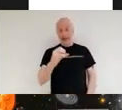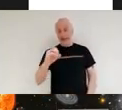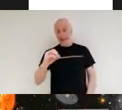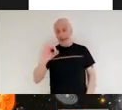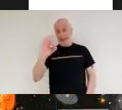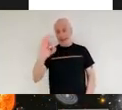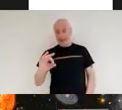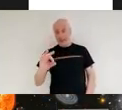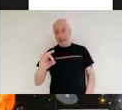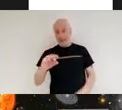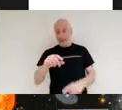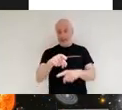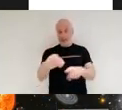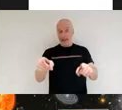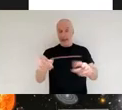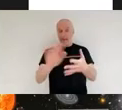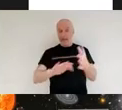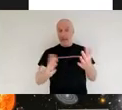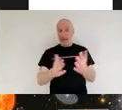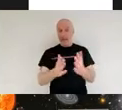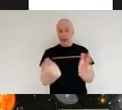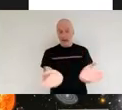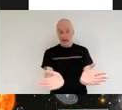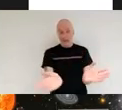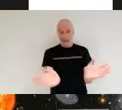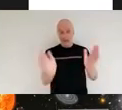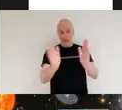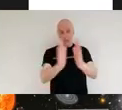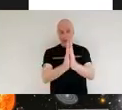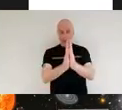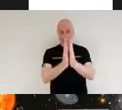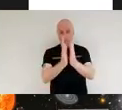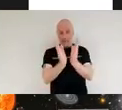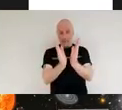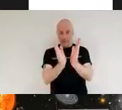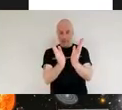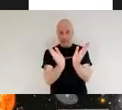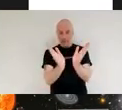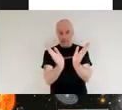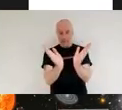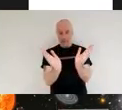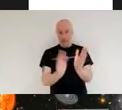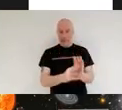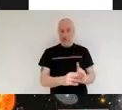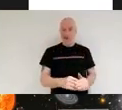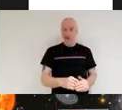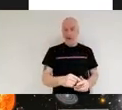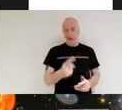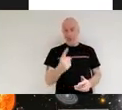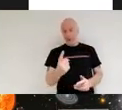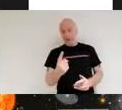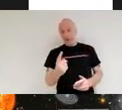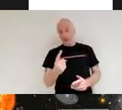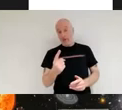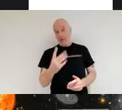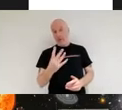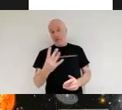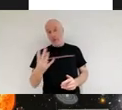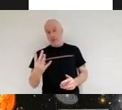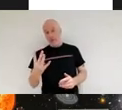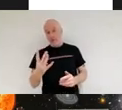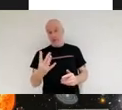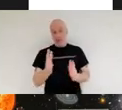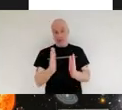in this deployment sequence 144 separate release mechanisms had to be deployed for this to happen